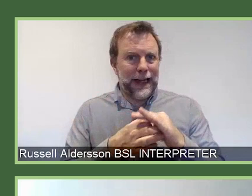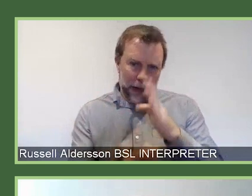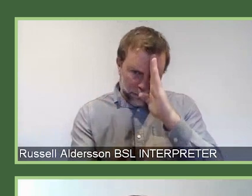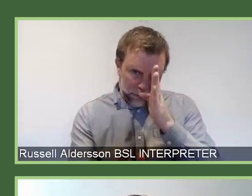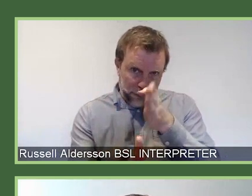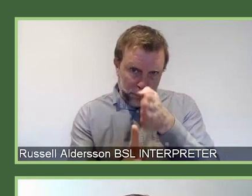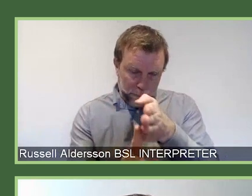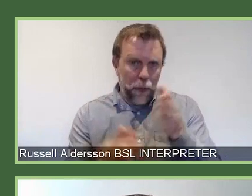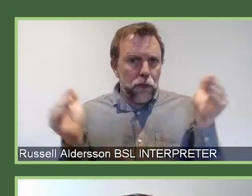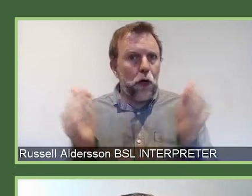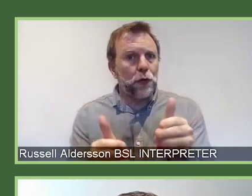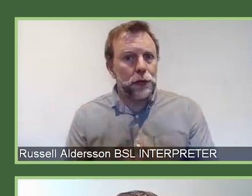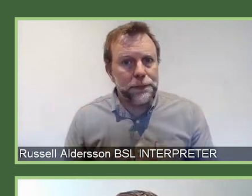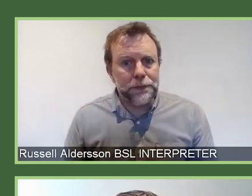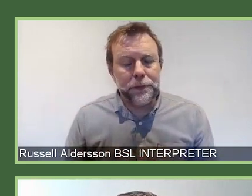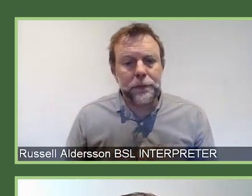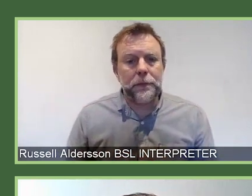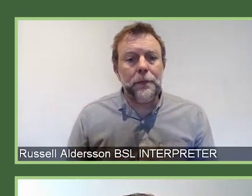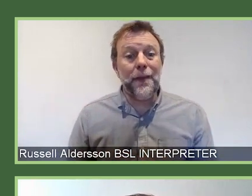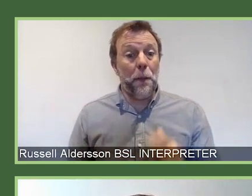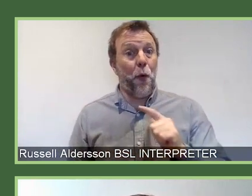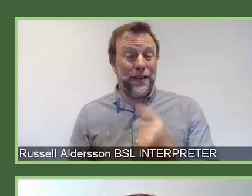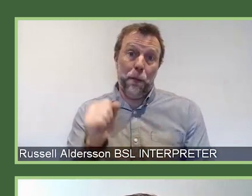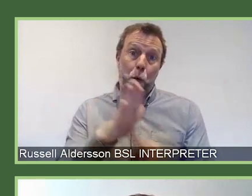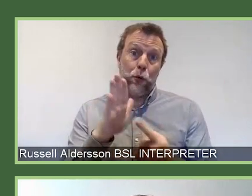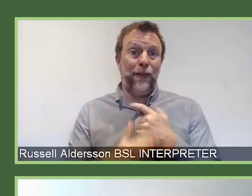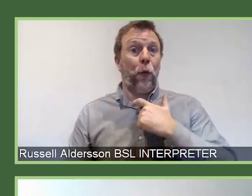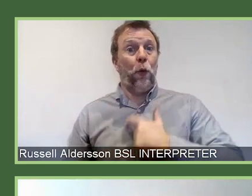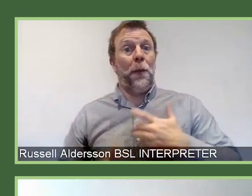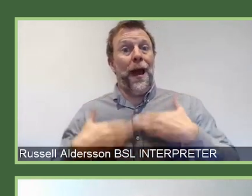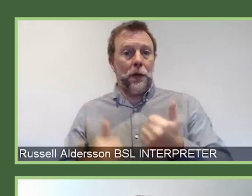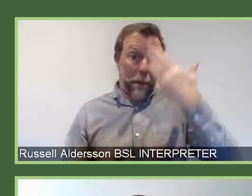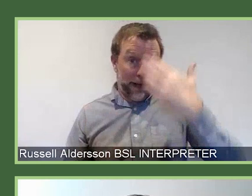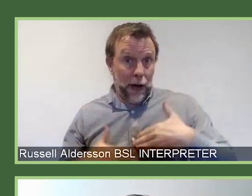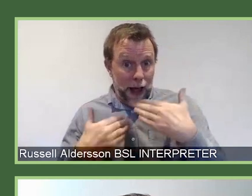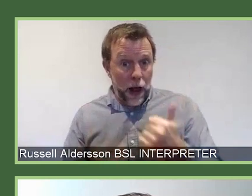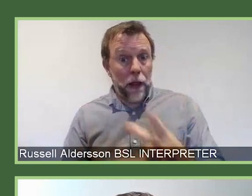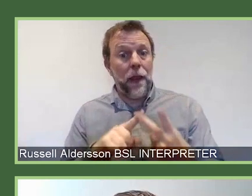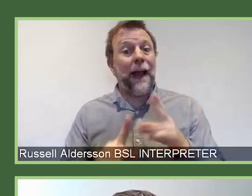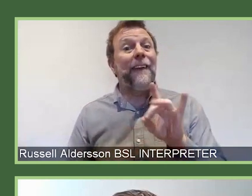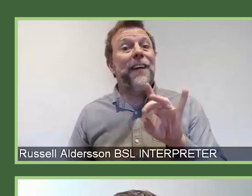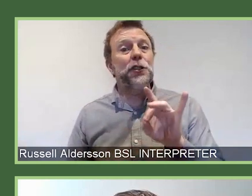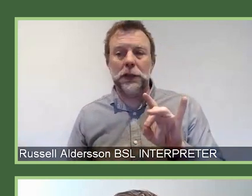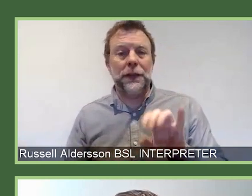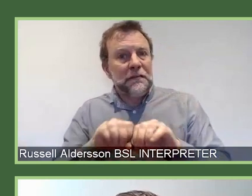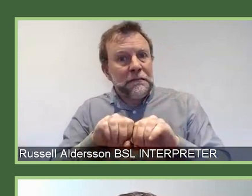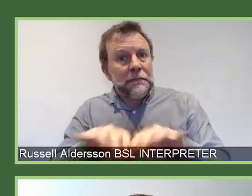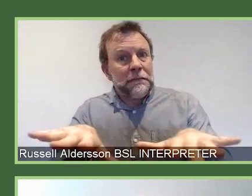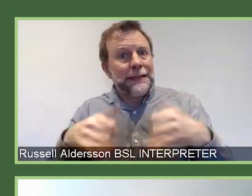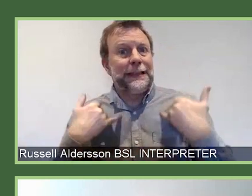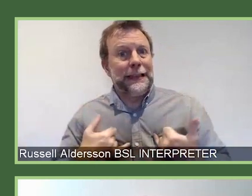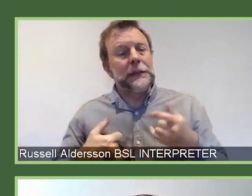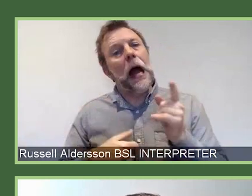some of the most important threats to human health. So, that's mental health, infectious disease and climate and health.